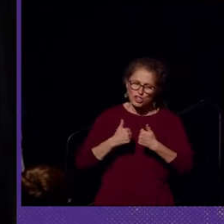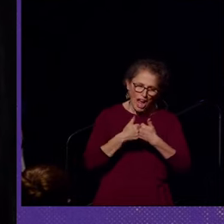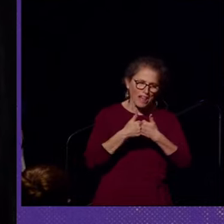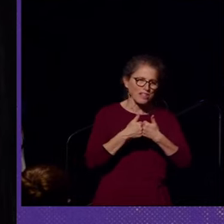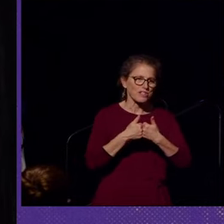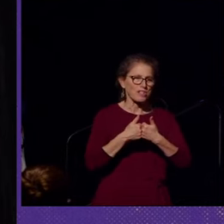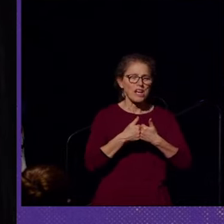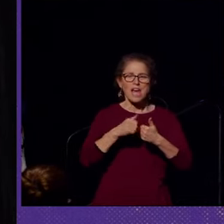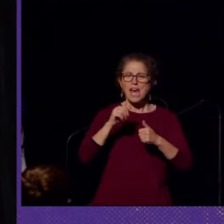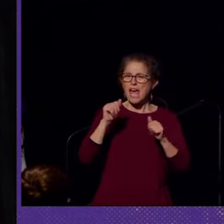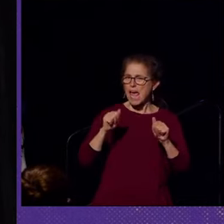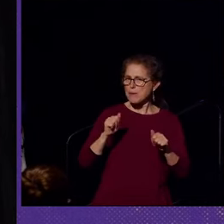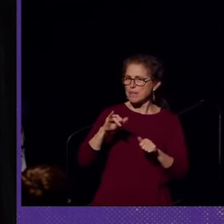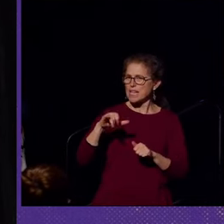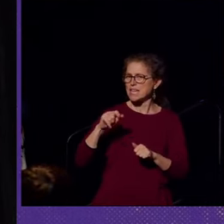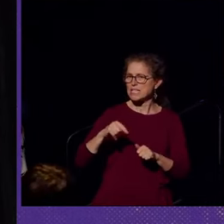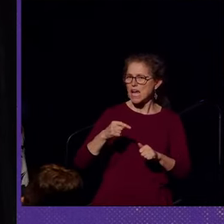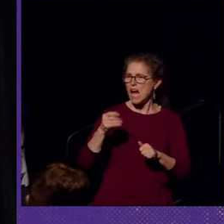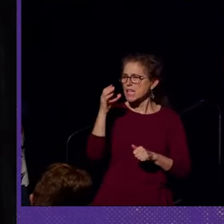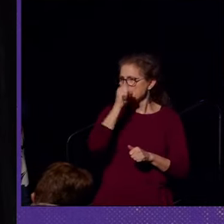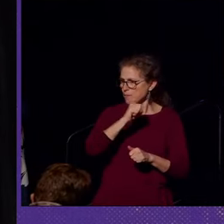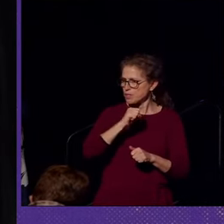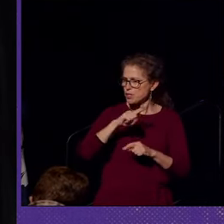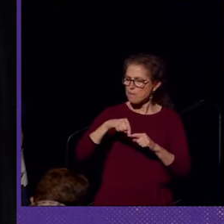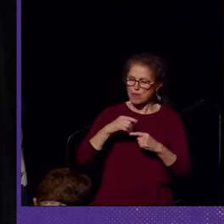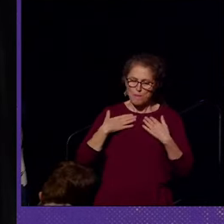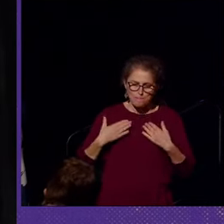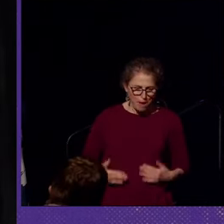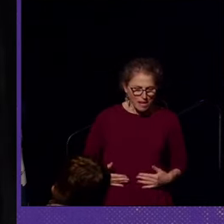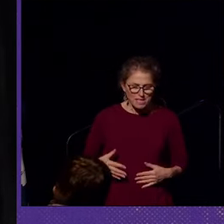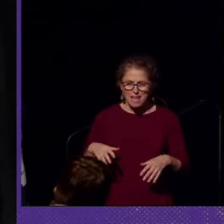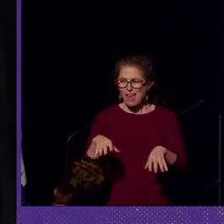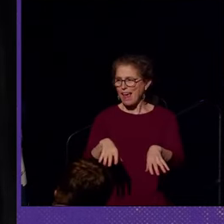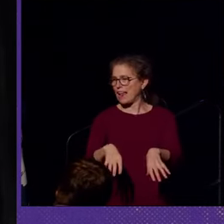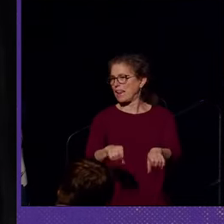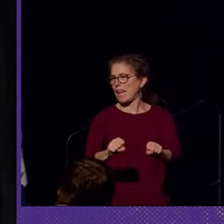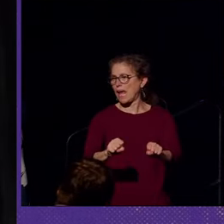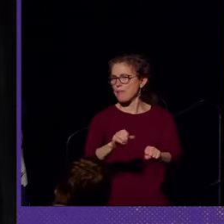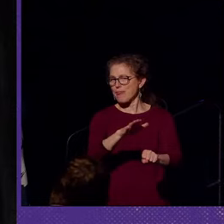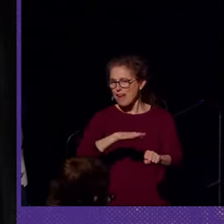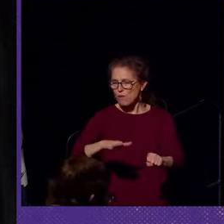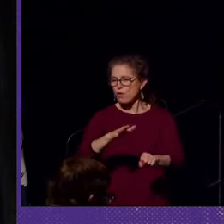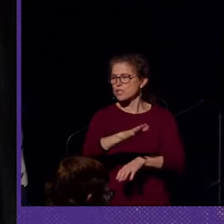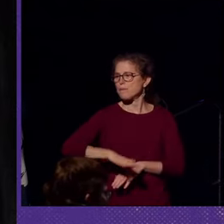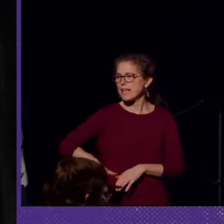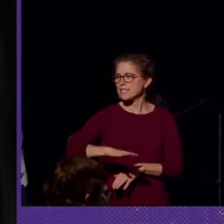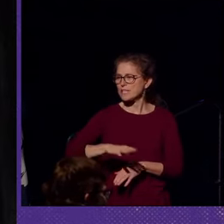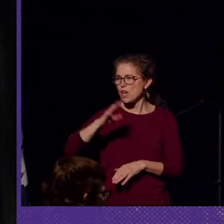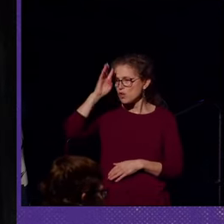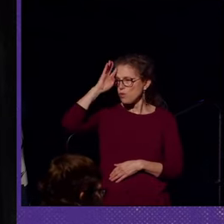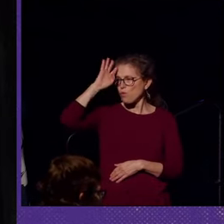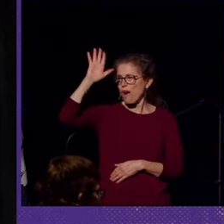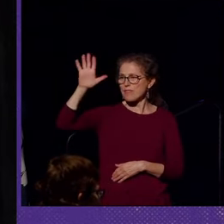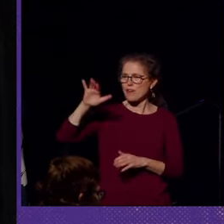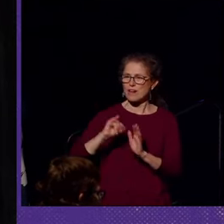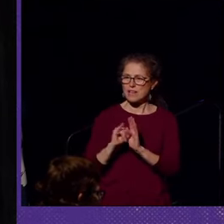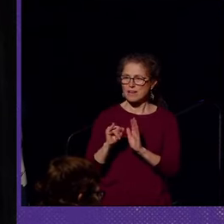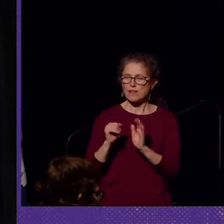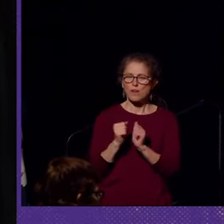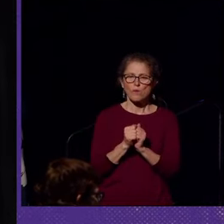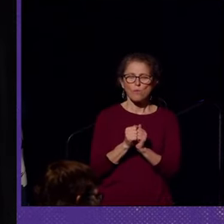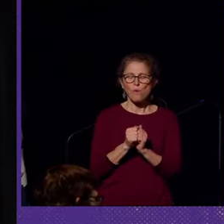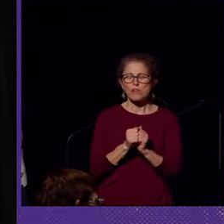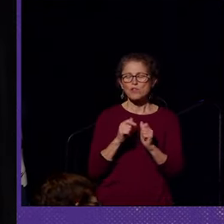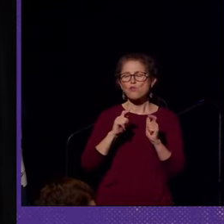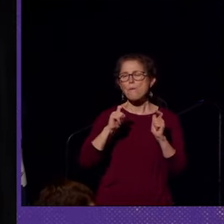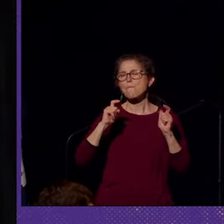ableist assumptions about their bodies and claim their own spaces to craft their identity. It is with tremendous